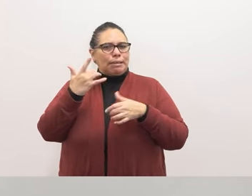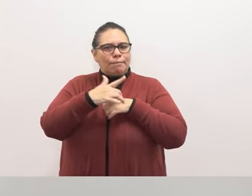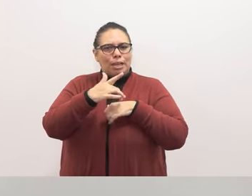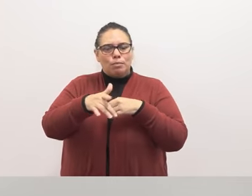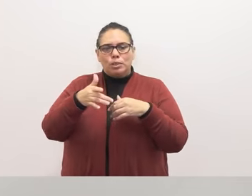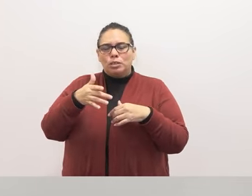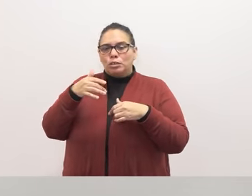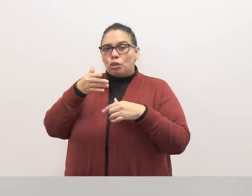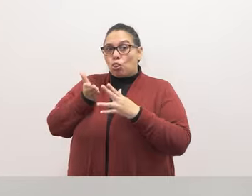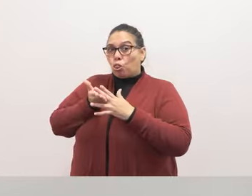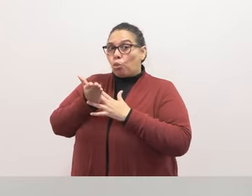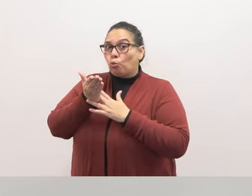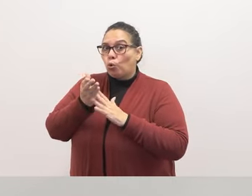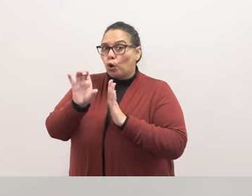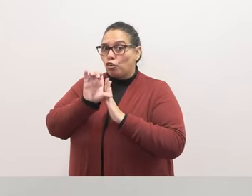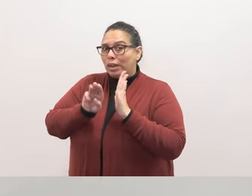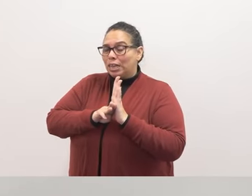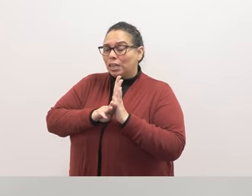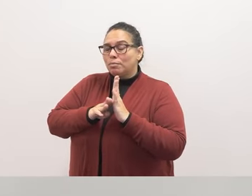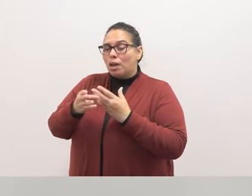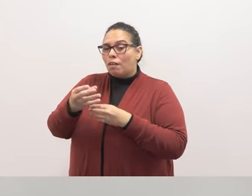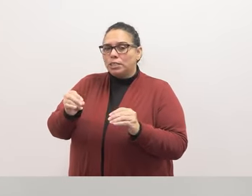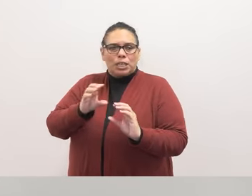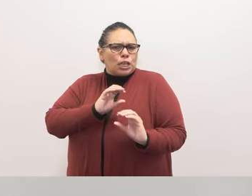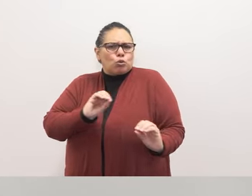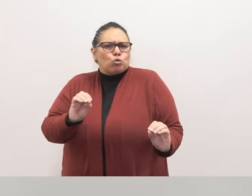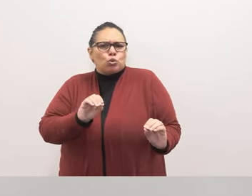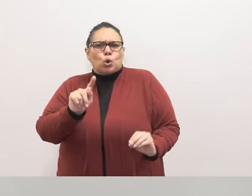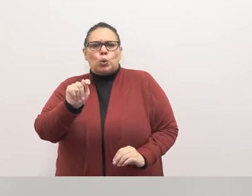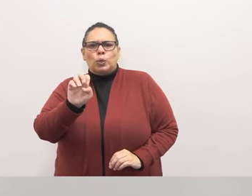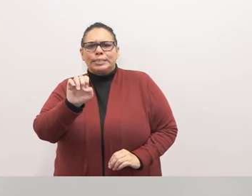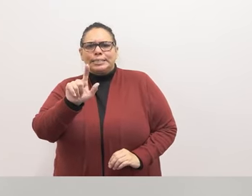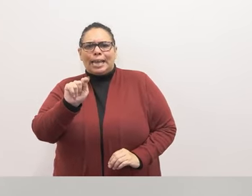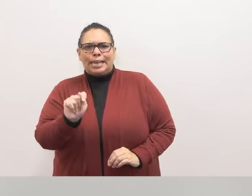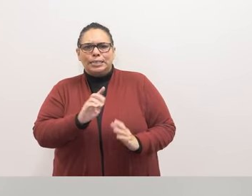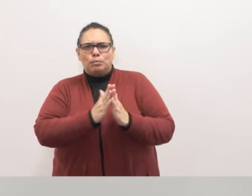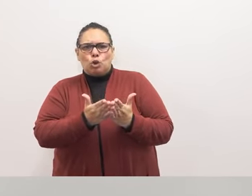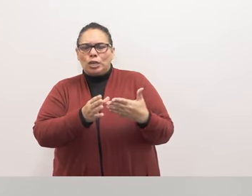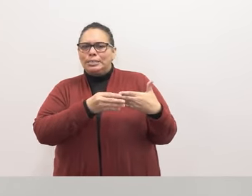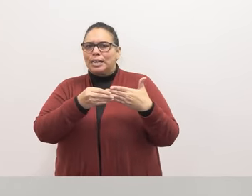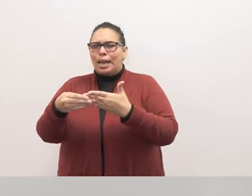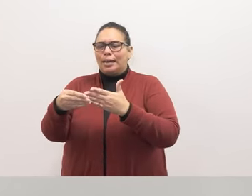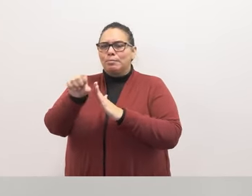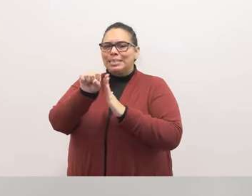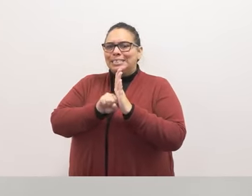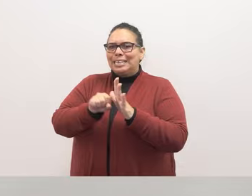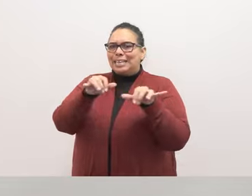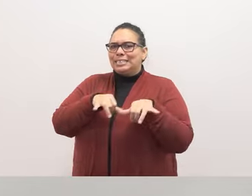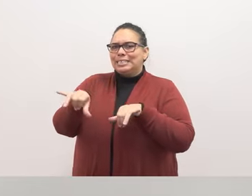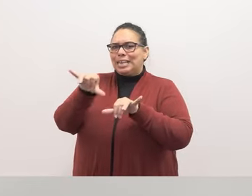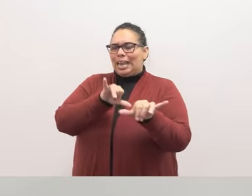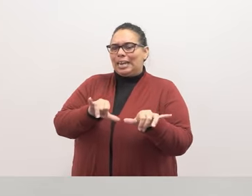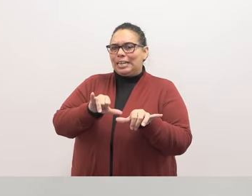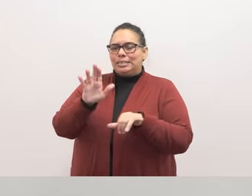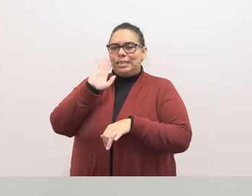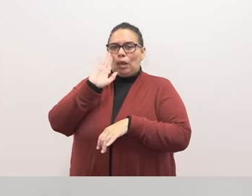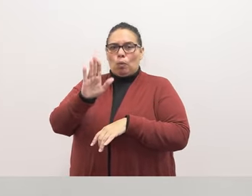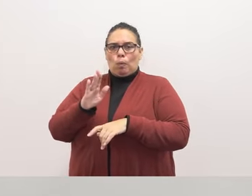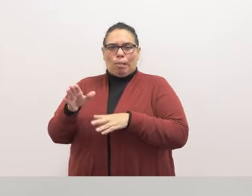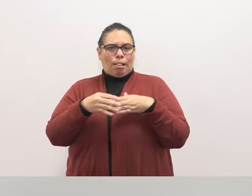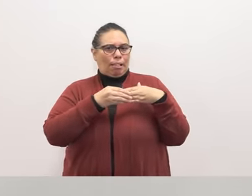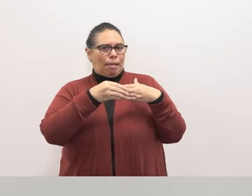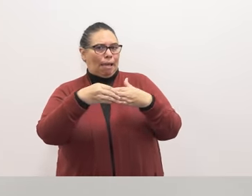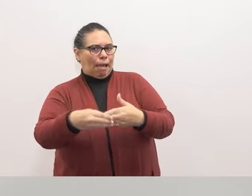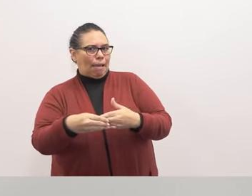our curriculum office. So although there's no textbook that's provided, they are guided by state standards, which would then dictate or guide